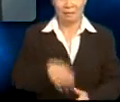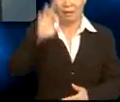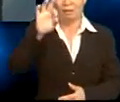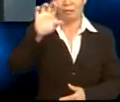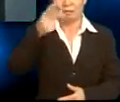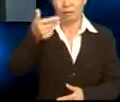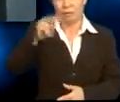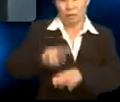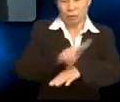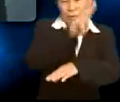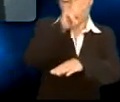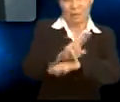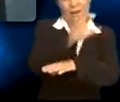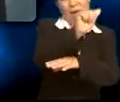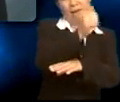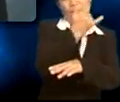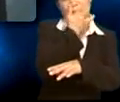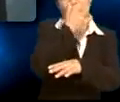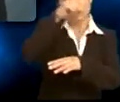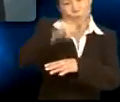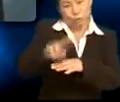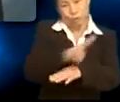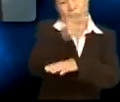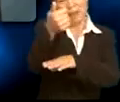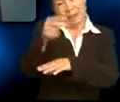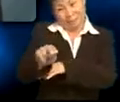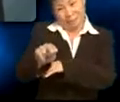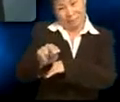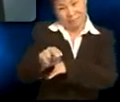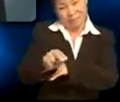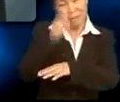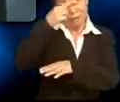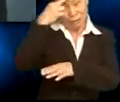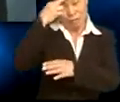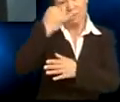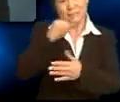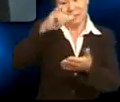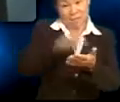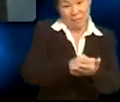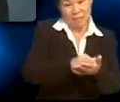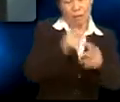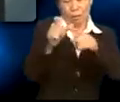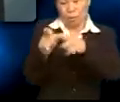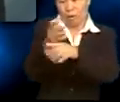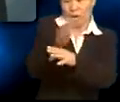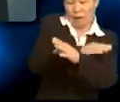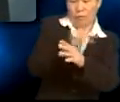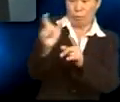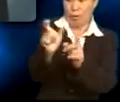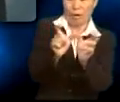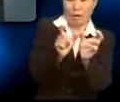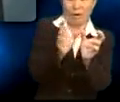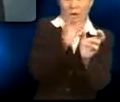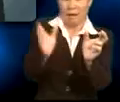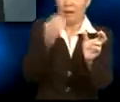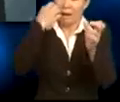Farhan used a incorrectly. He should have used an. The reason is that the word that comes after a